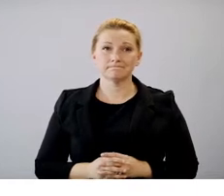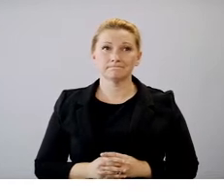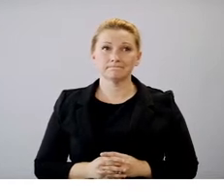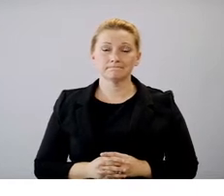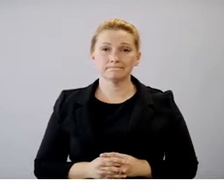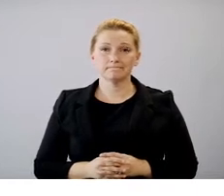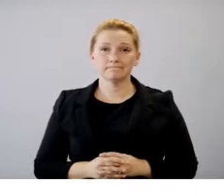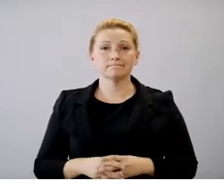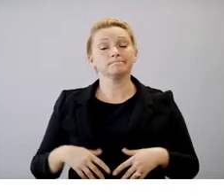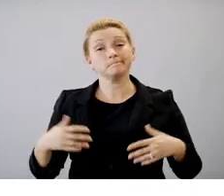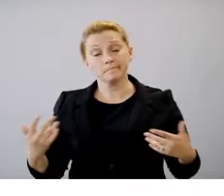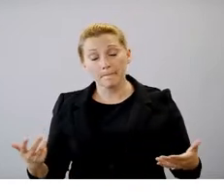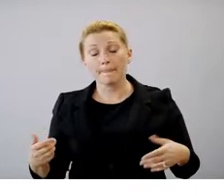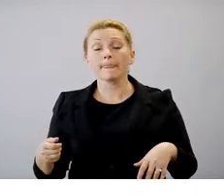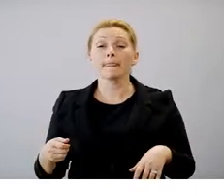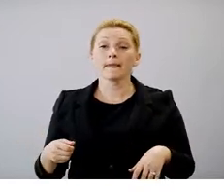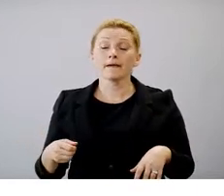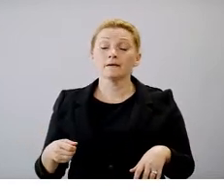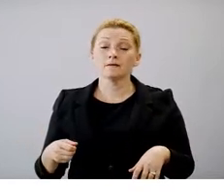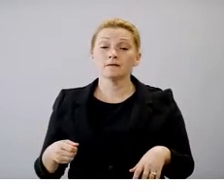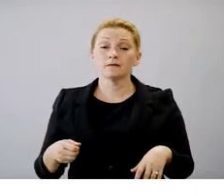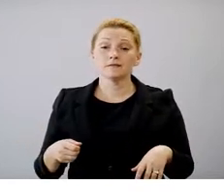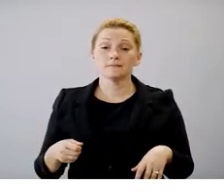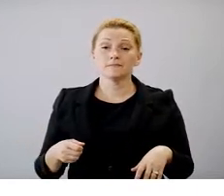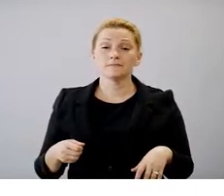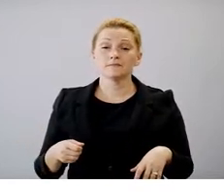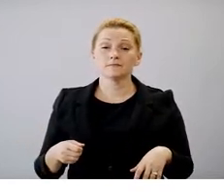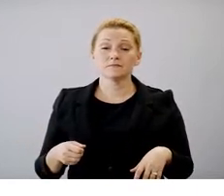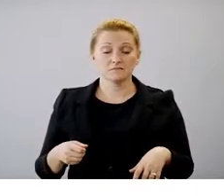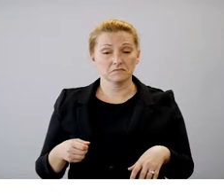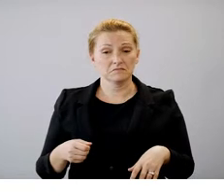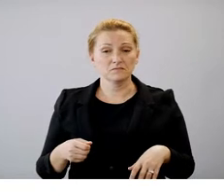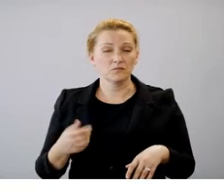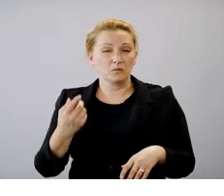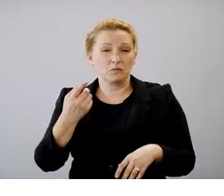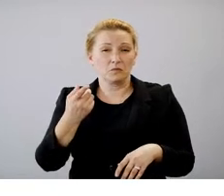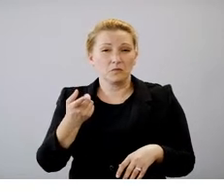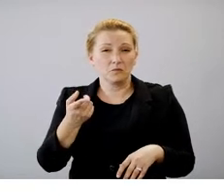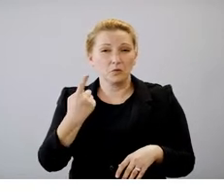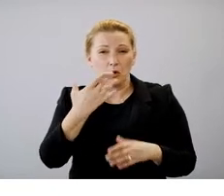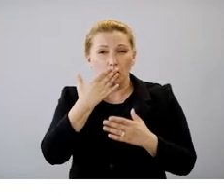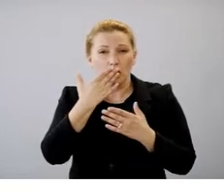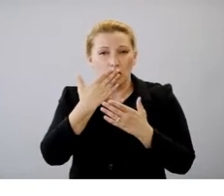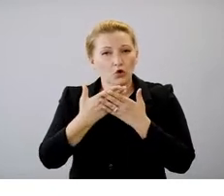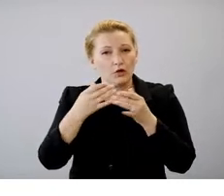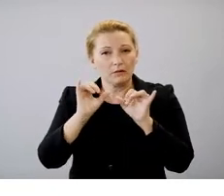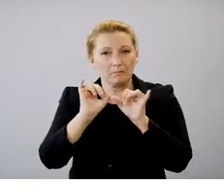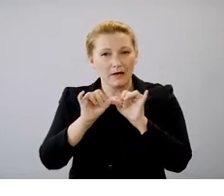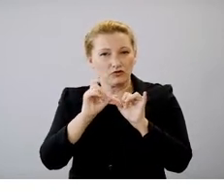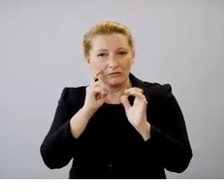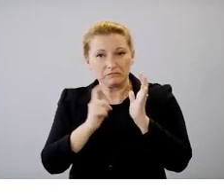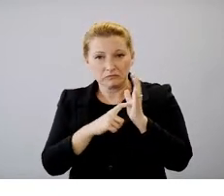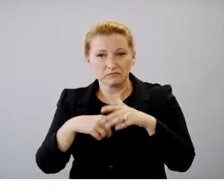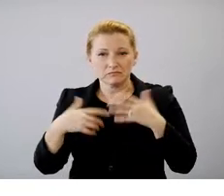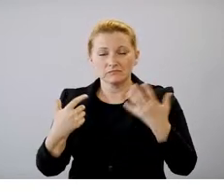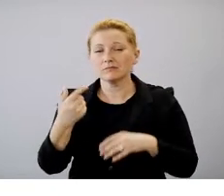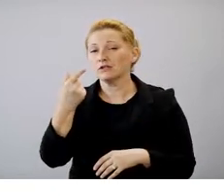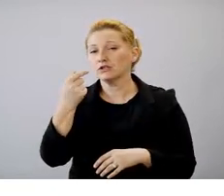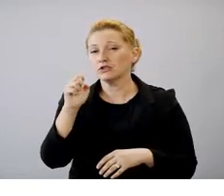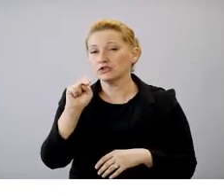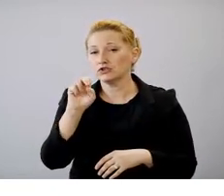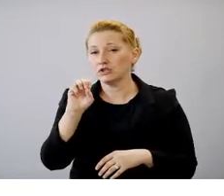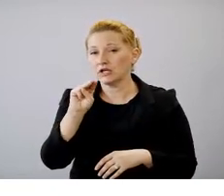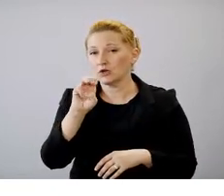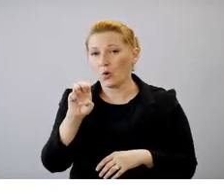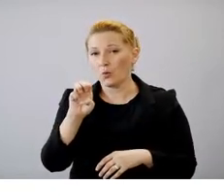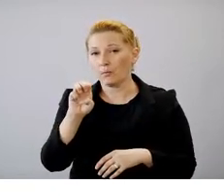So one of the things that has become good data to have is our whole genome sequencing. And